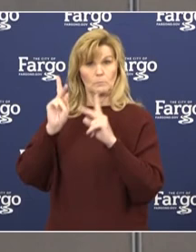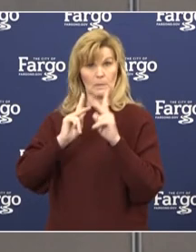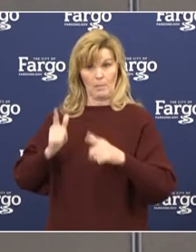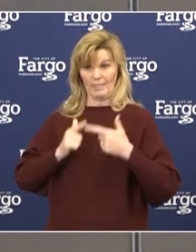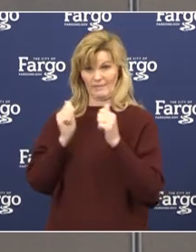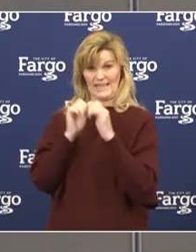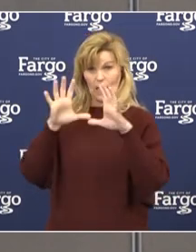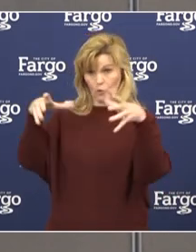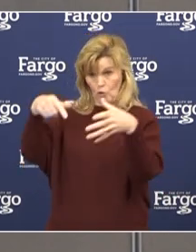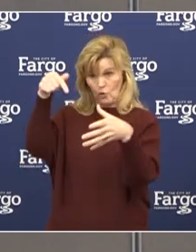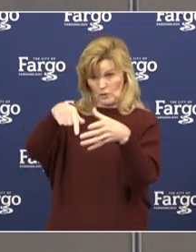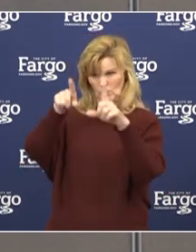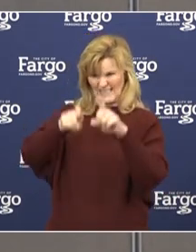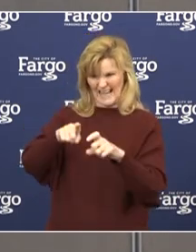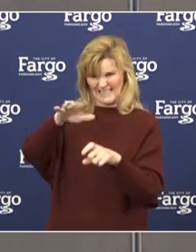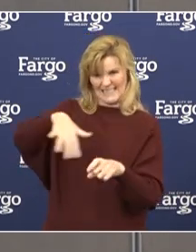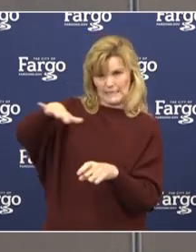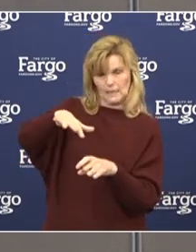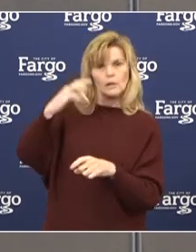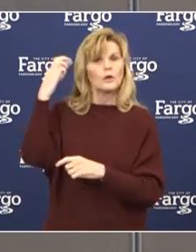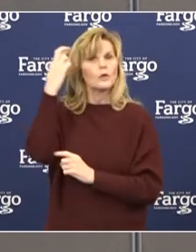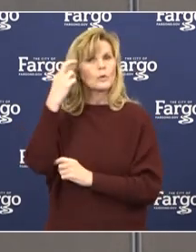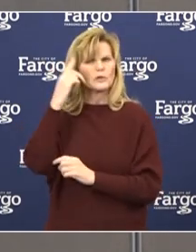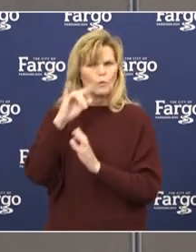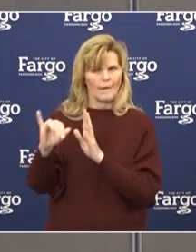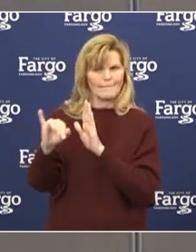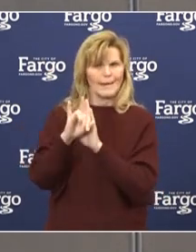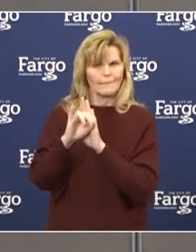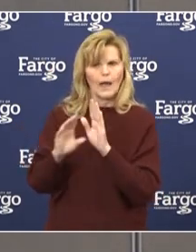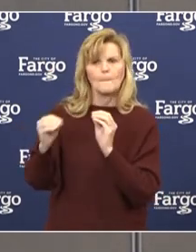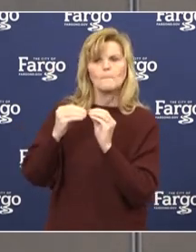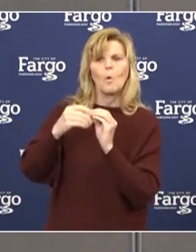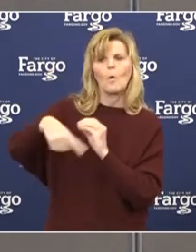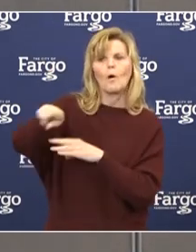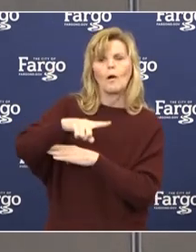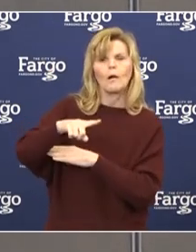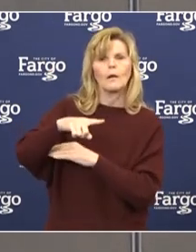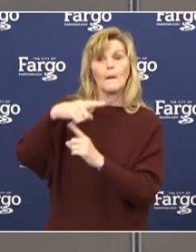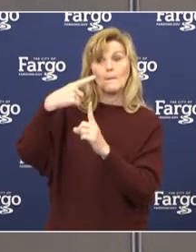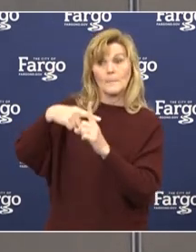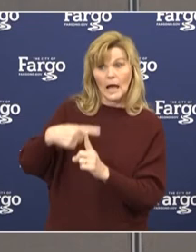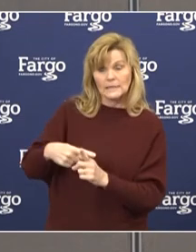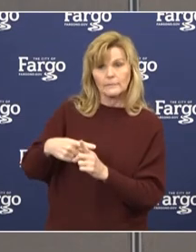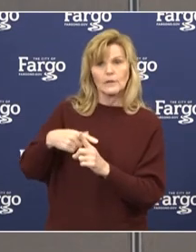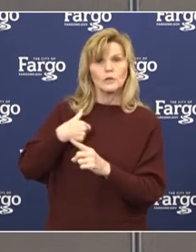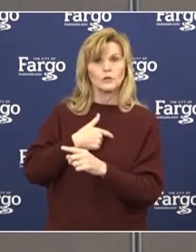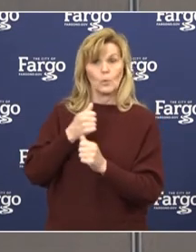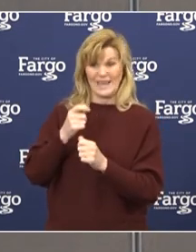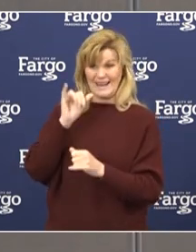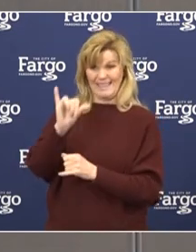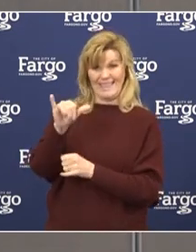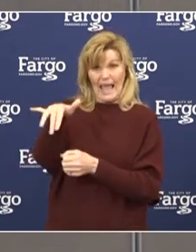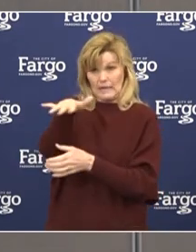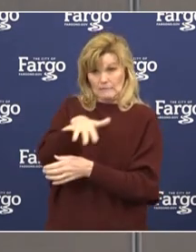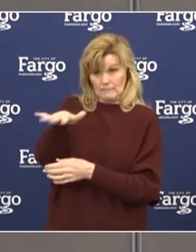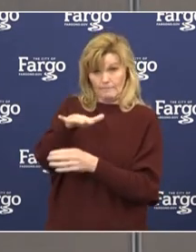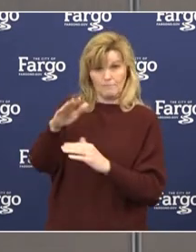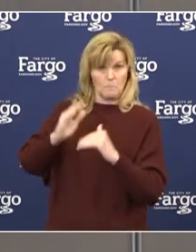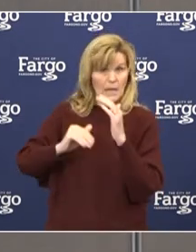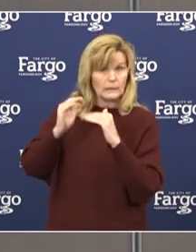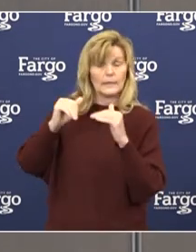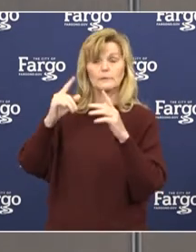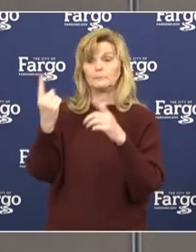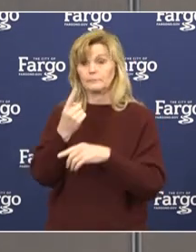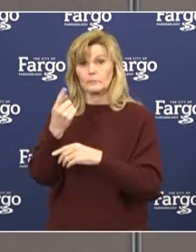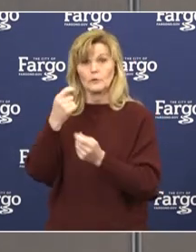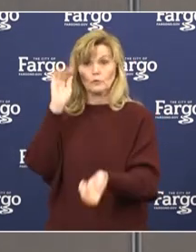and the purpose of this is to kind of identify those more positive cases so that we can take appropriate measures to lessen